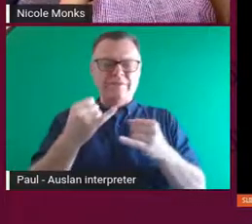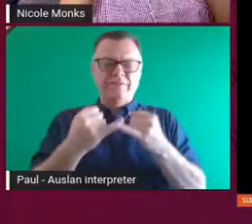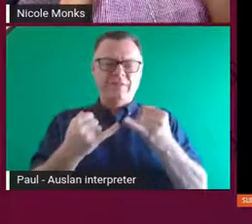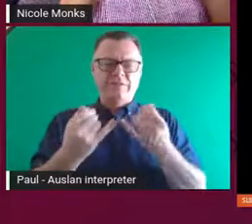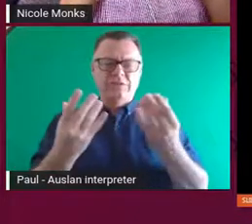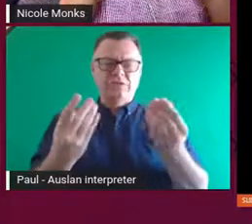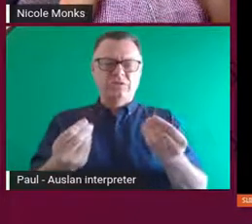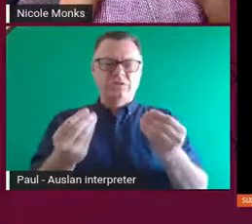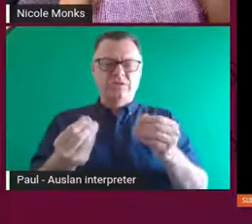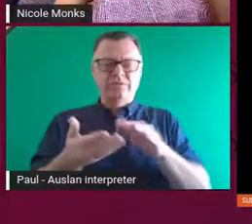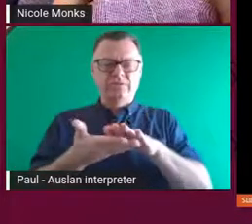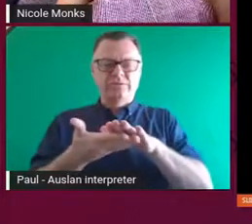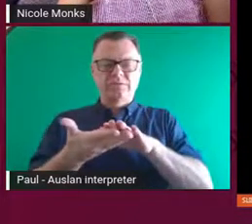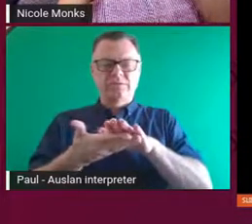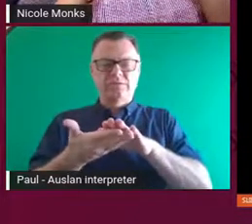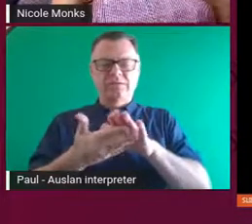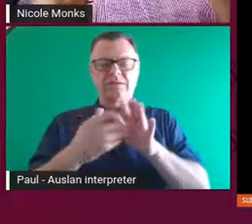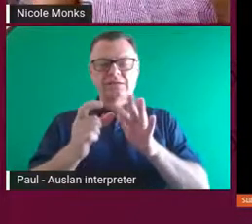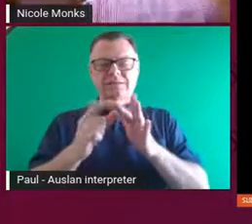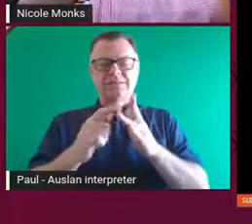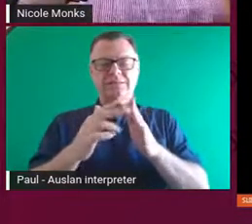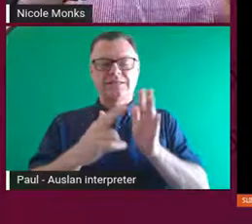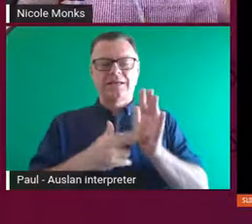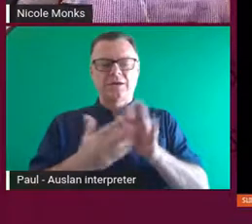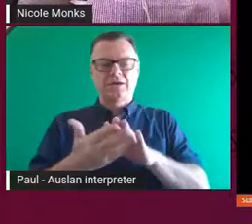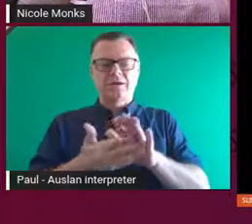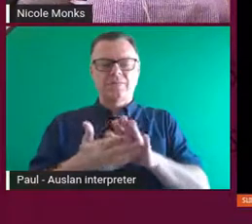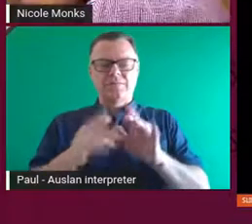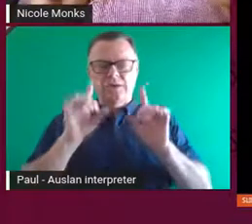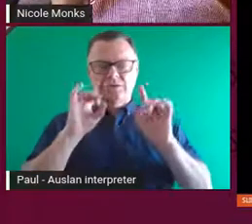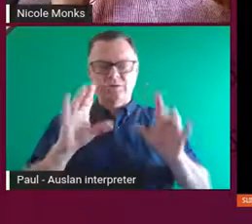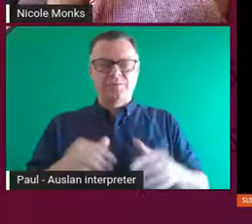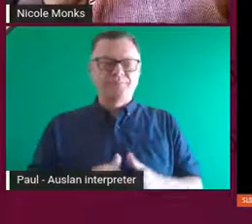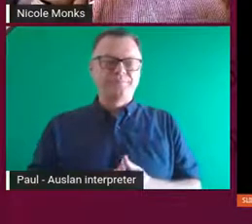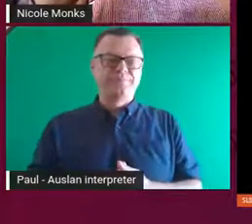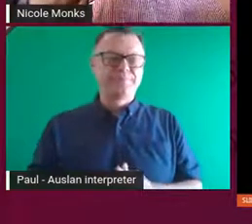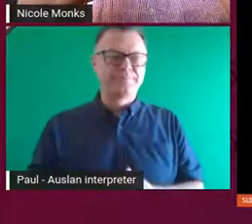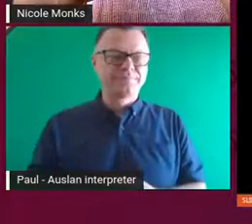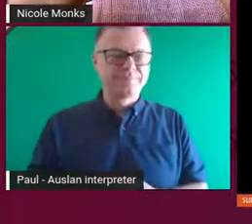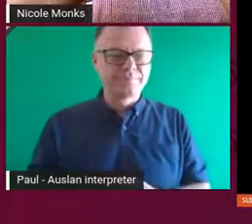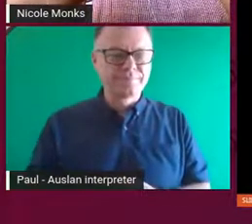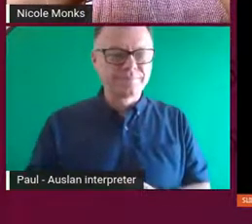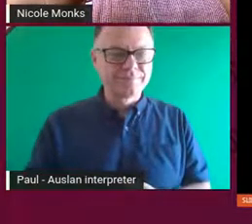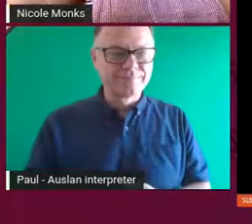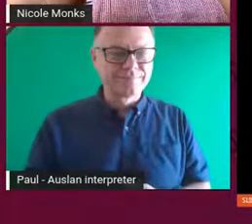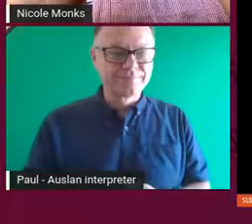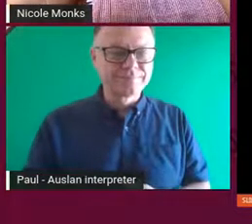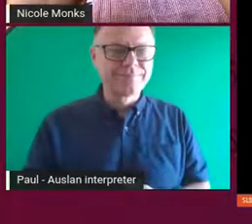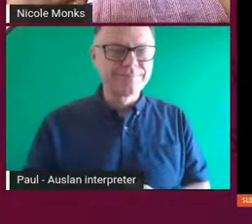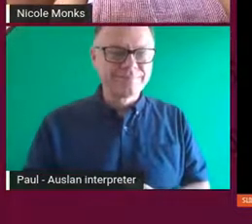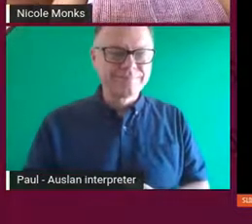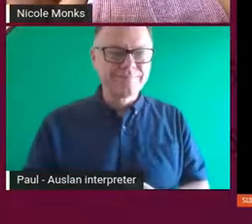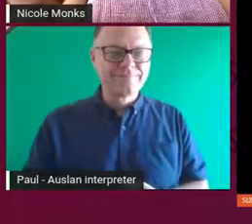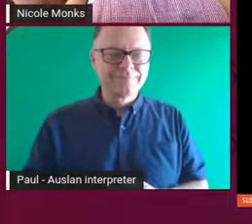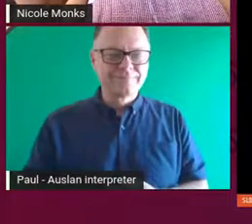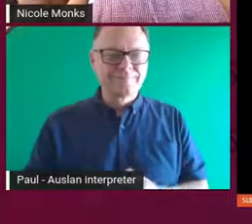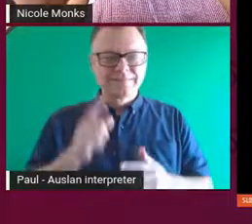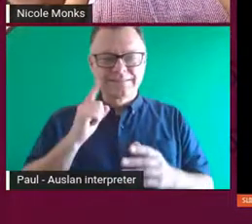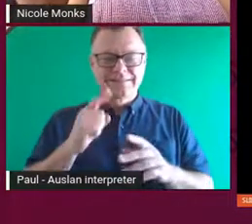under sort of downy feathers, but then their tail feathers actually got on right here. I don't know if you can see that, but